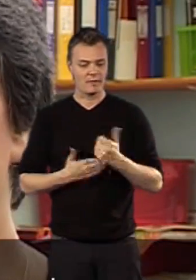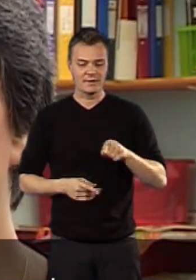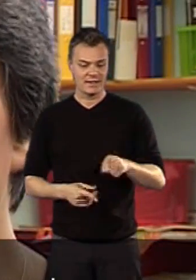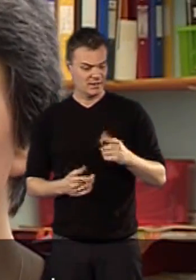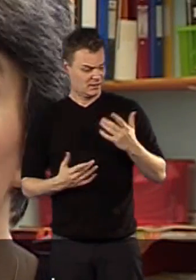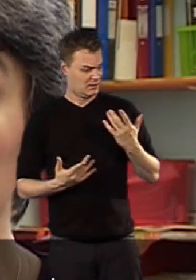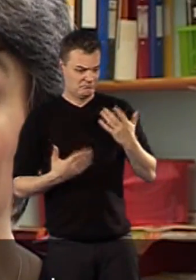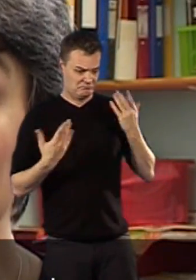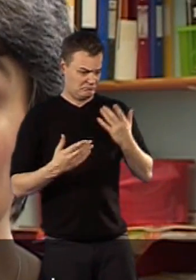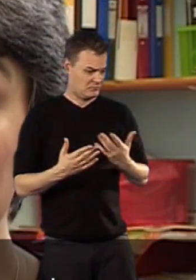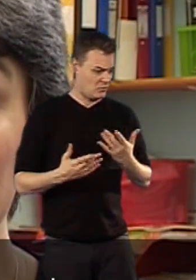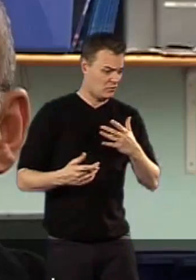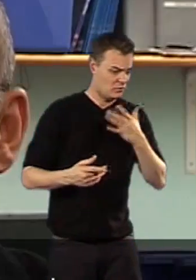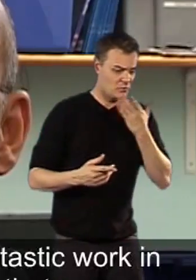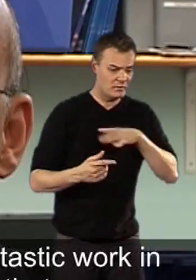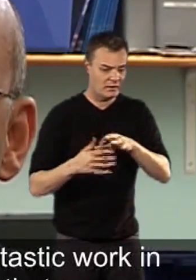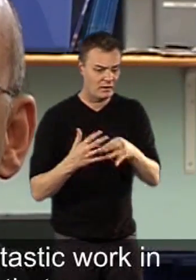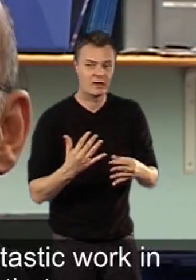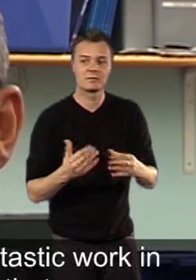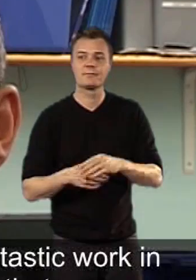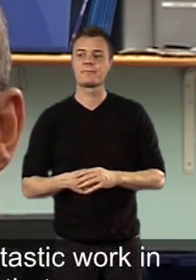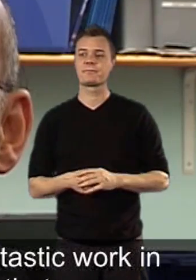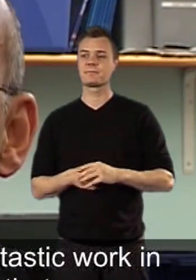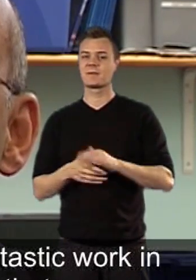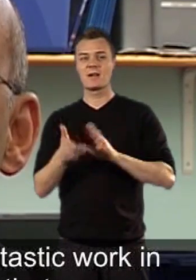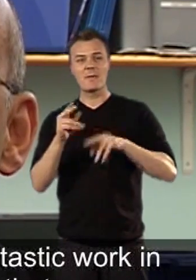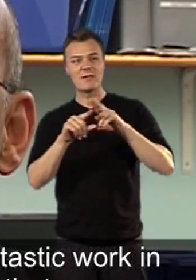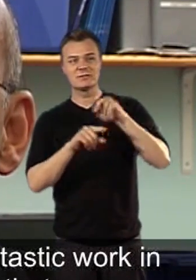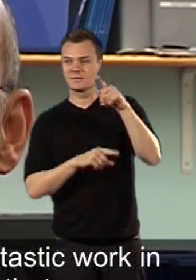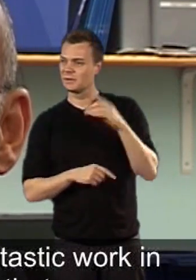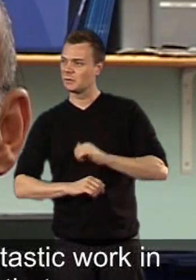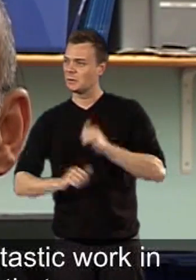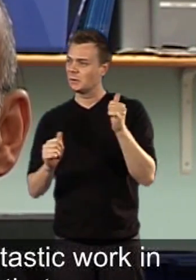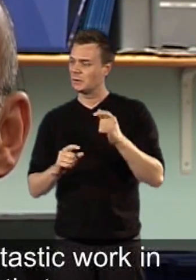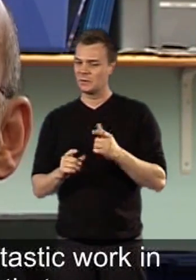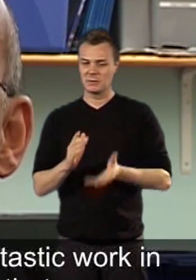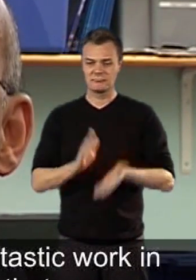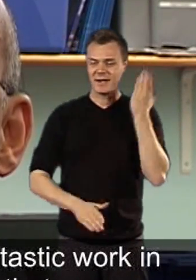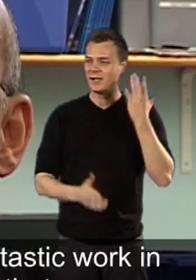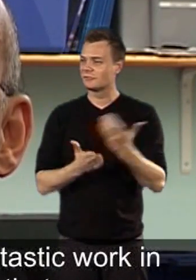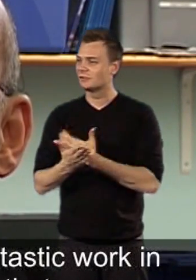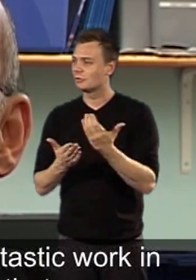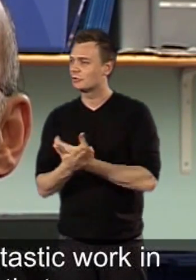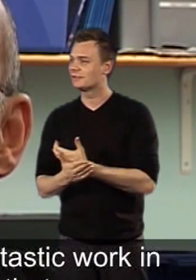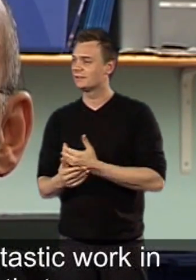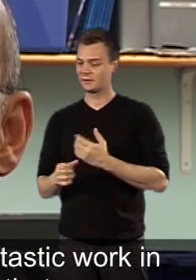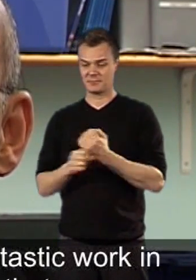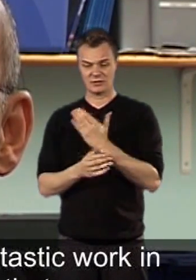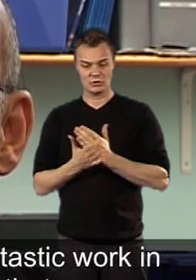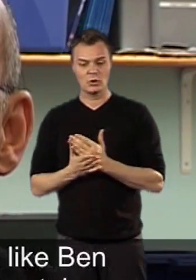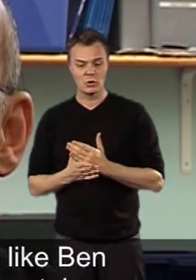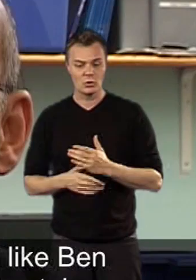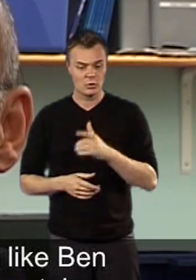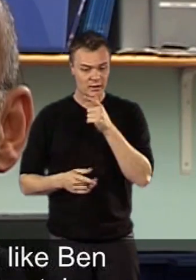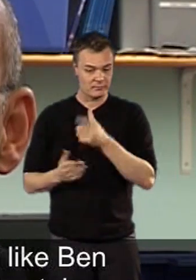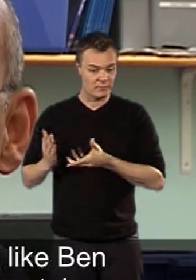position, they're not aware of the school's needs. Ian and Linda have done some fantastic work in raising resources and making sure that